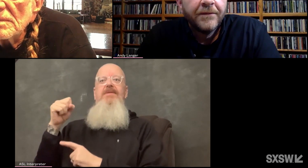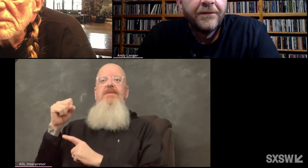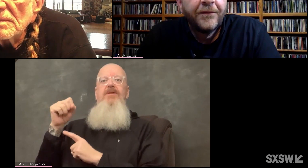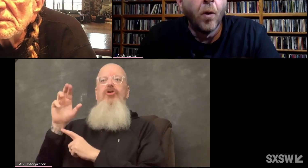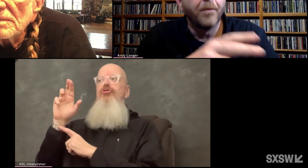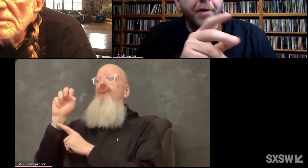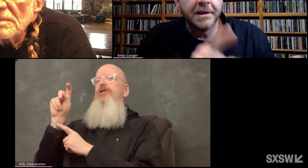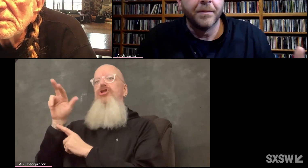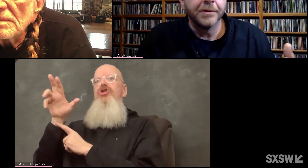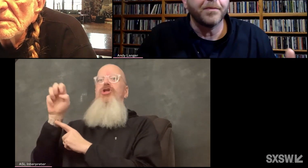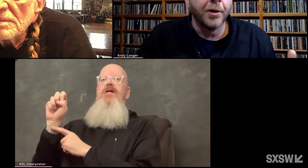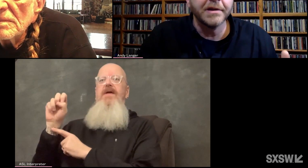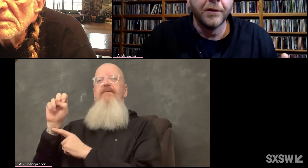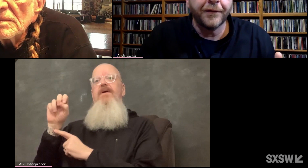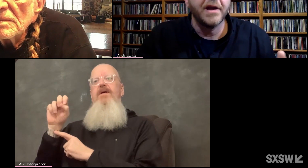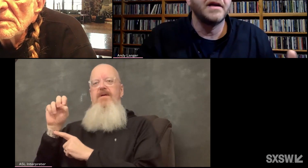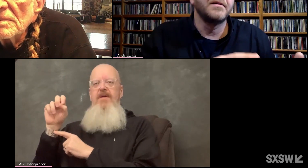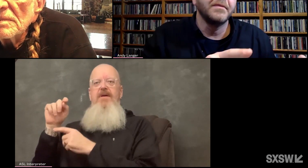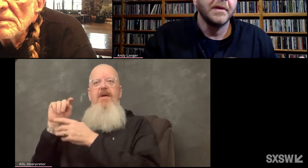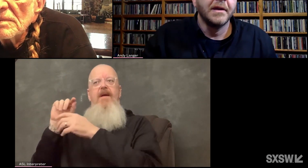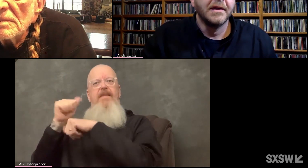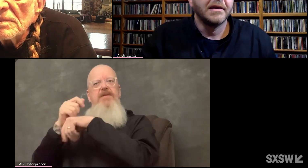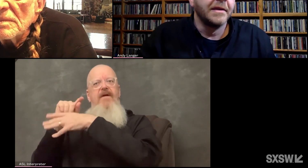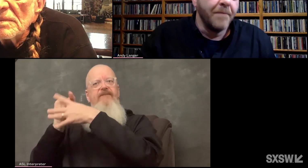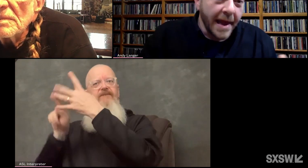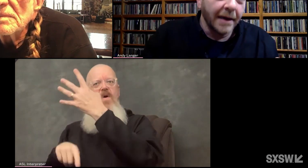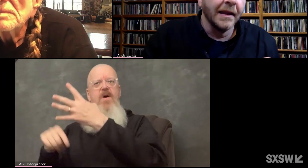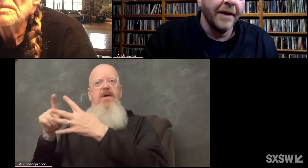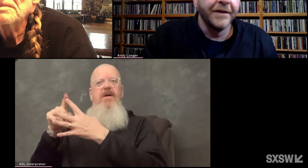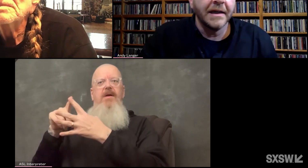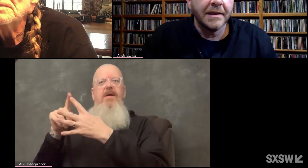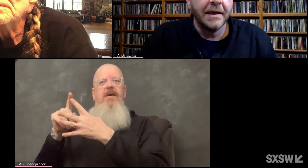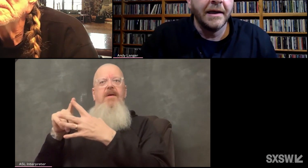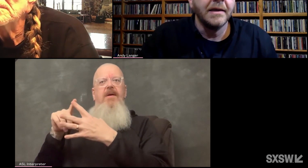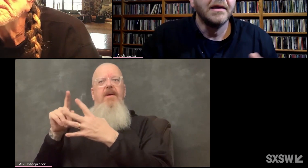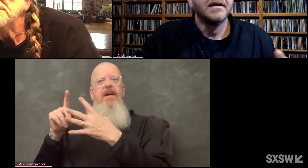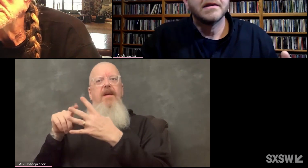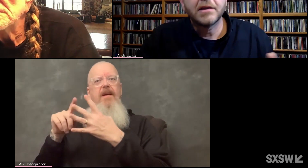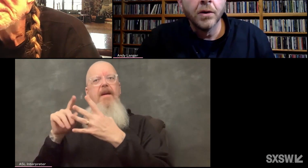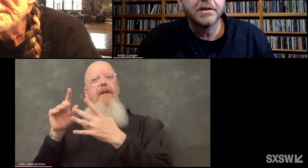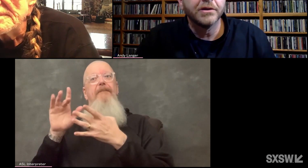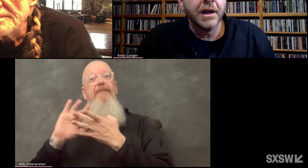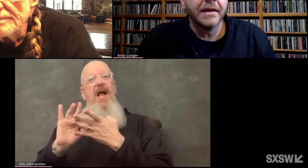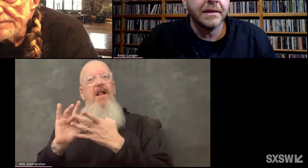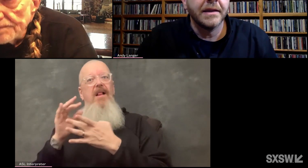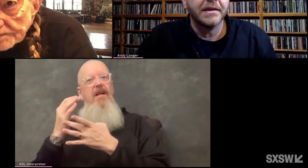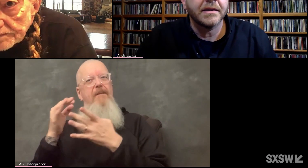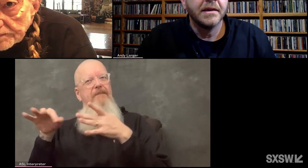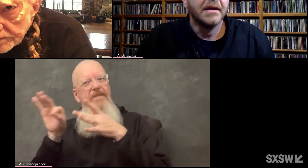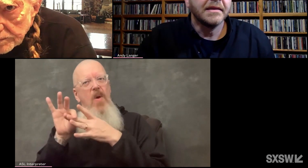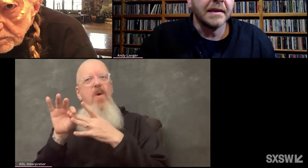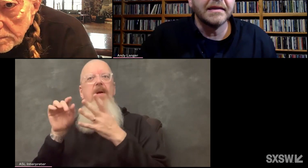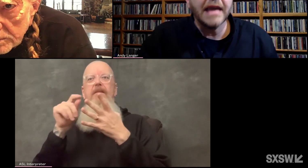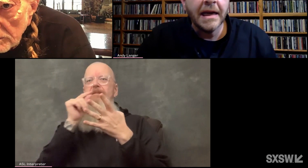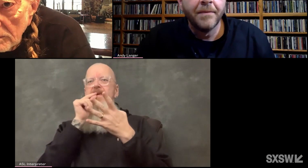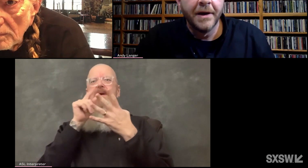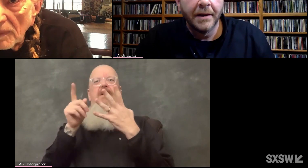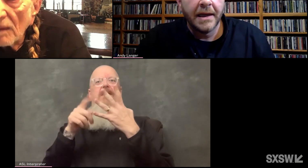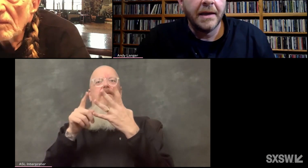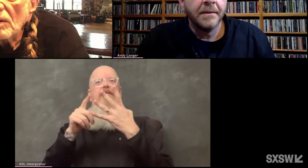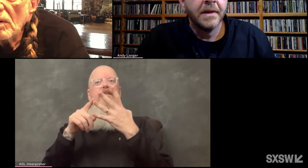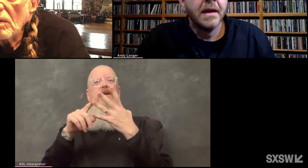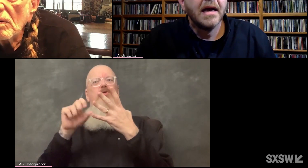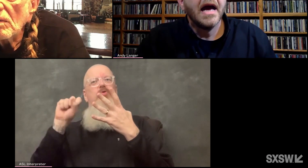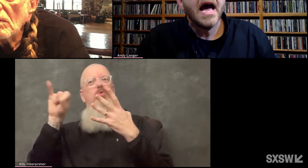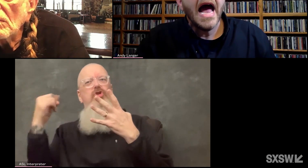four principles. Personal freedom, the medical efficacy, social justice, sustainability.